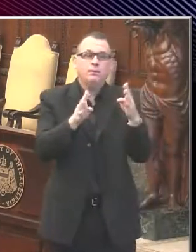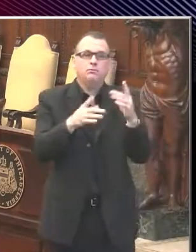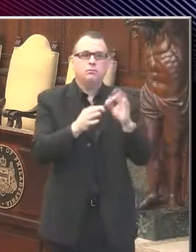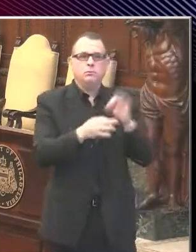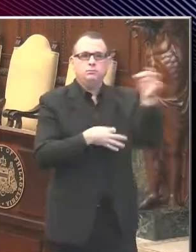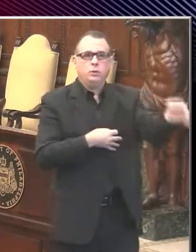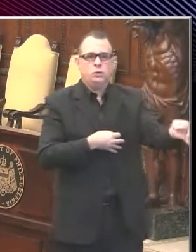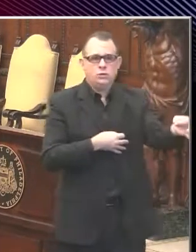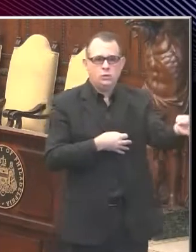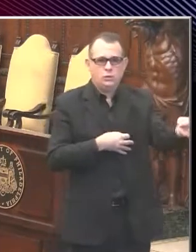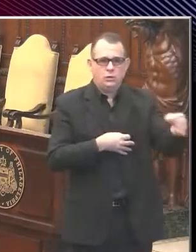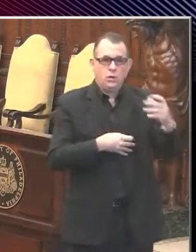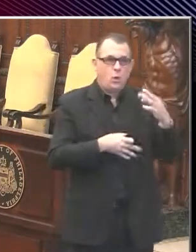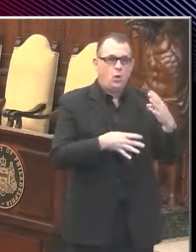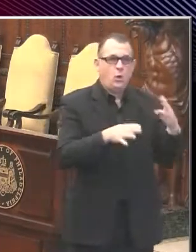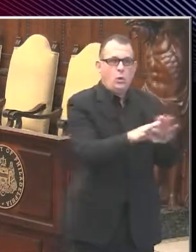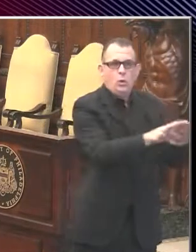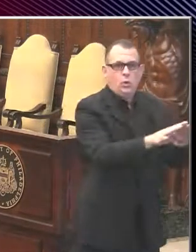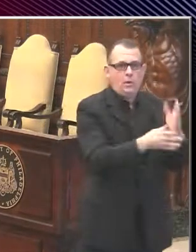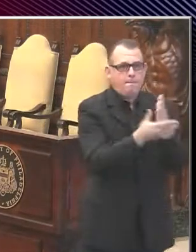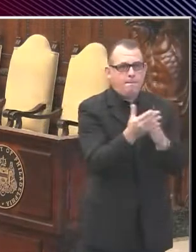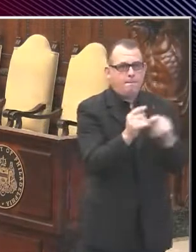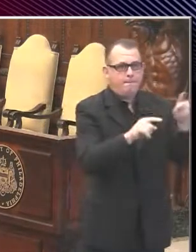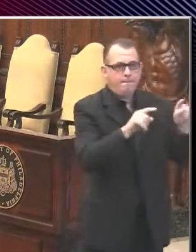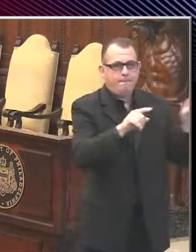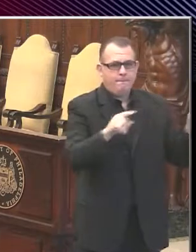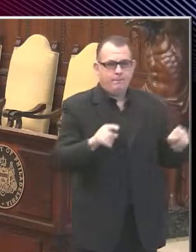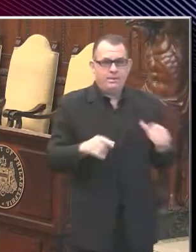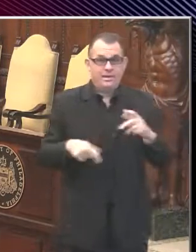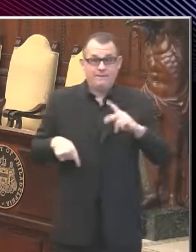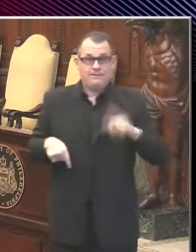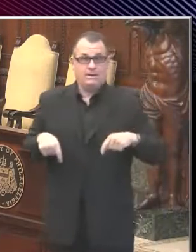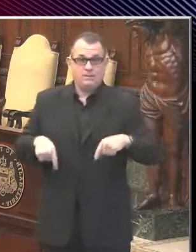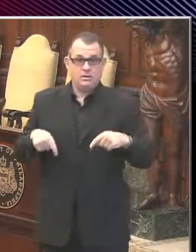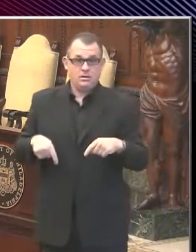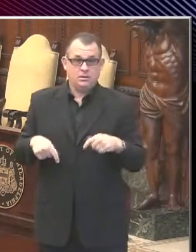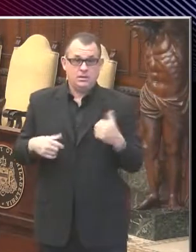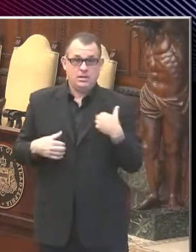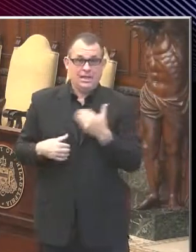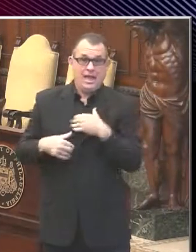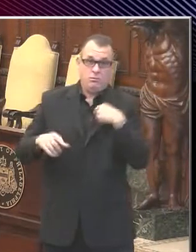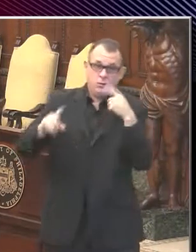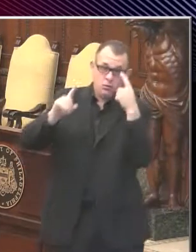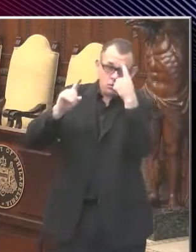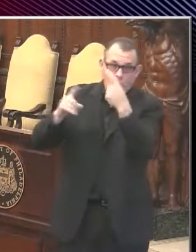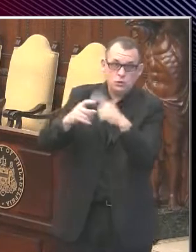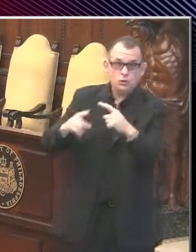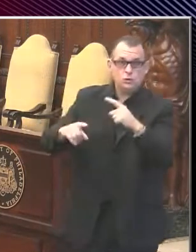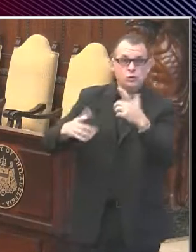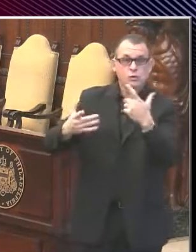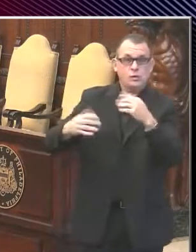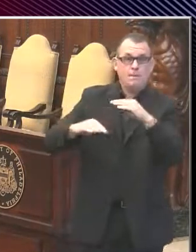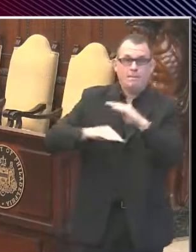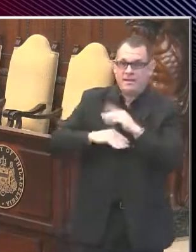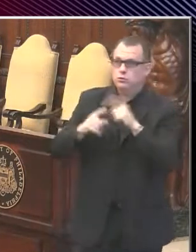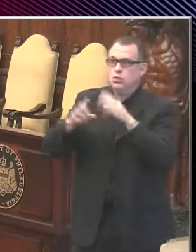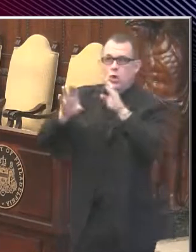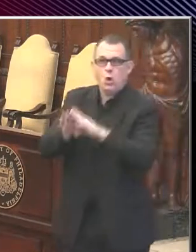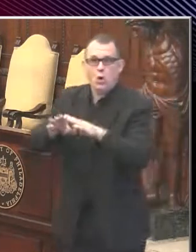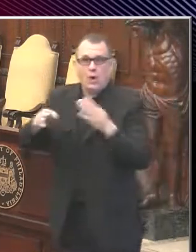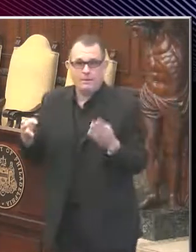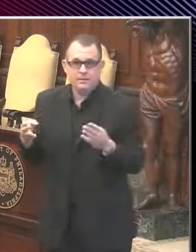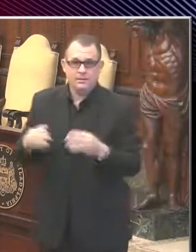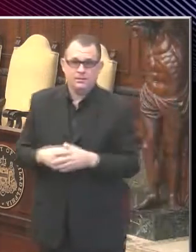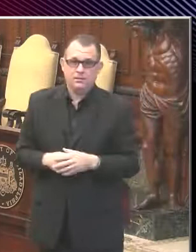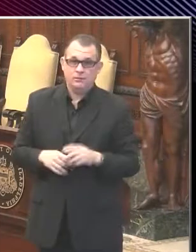Now here in Philadelphia we laid out targets for what we would need to meet in order for us to reopen in the green phase. Those targets we may not